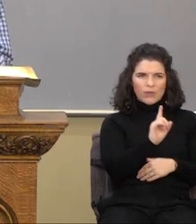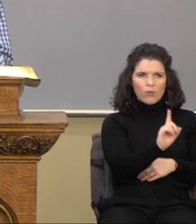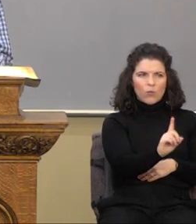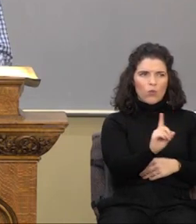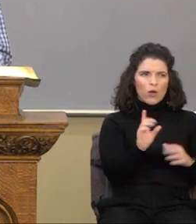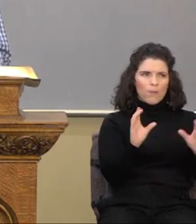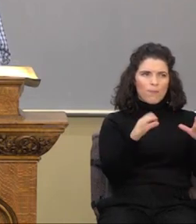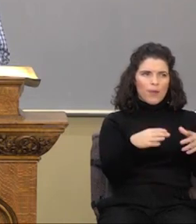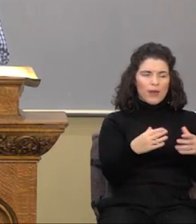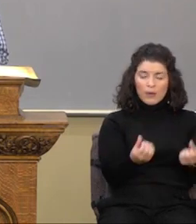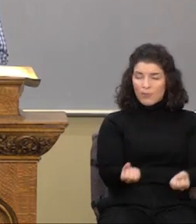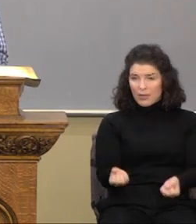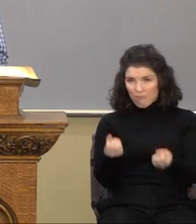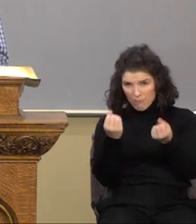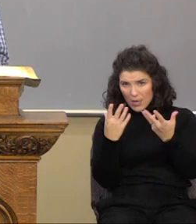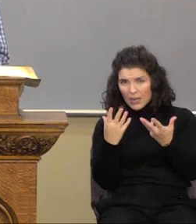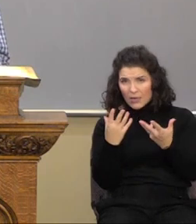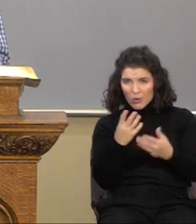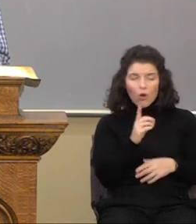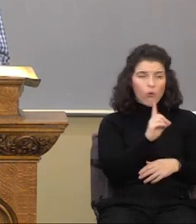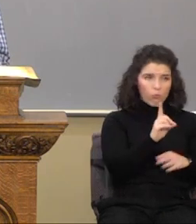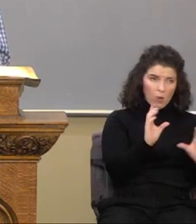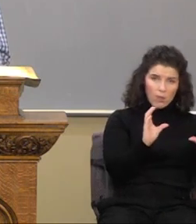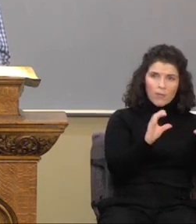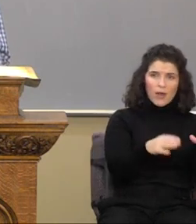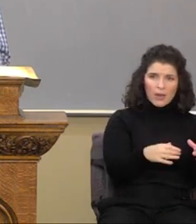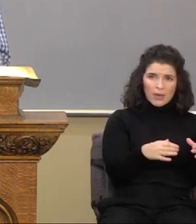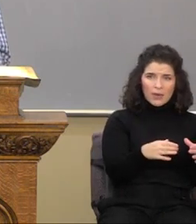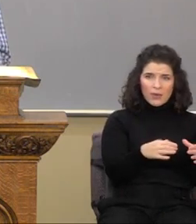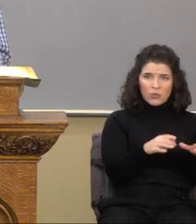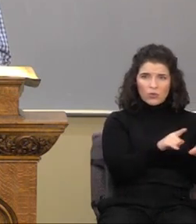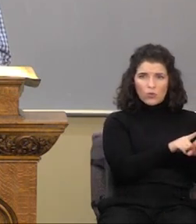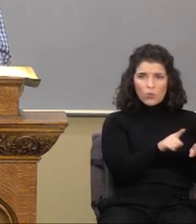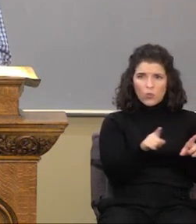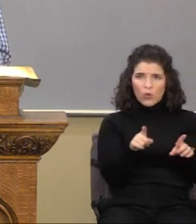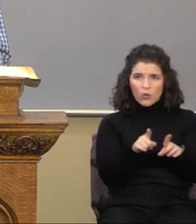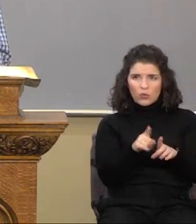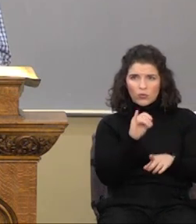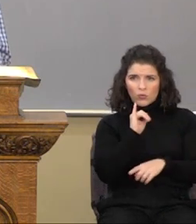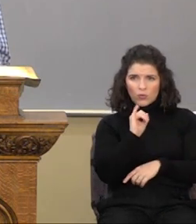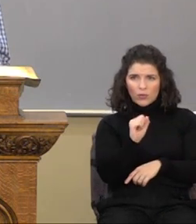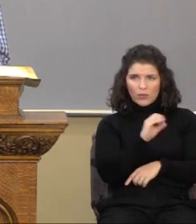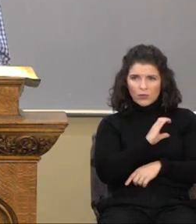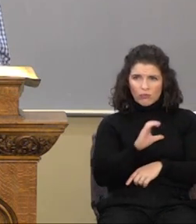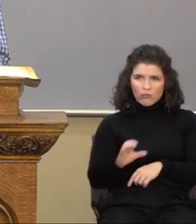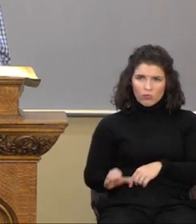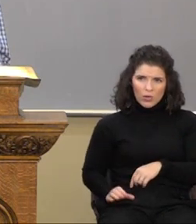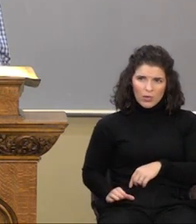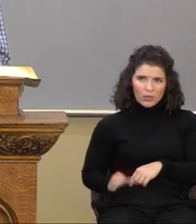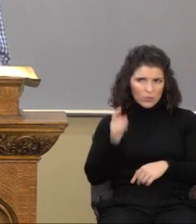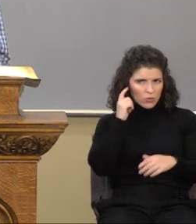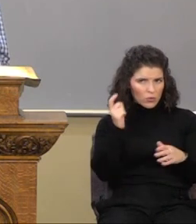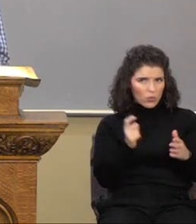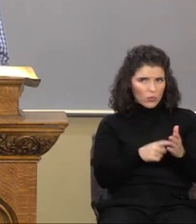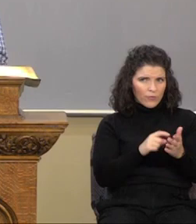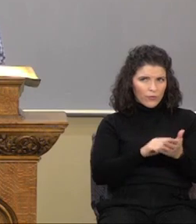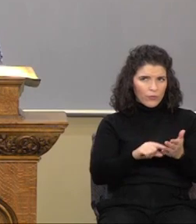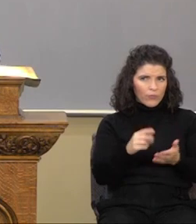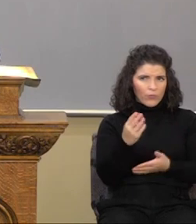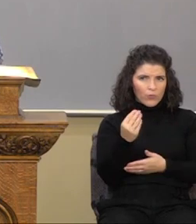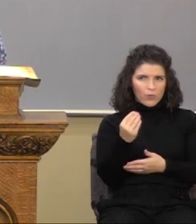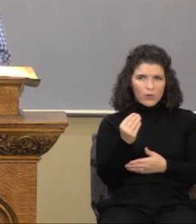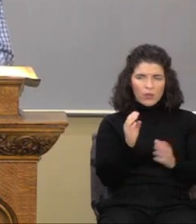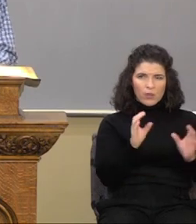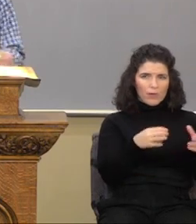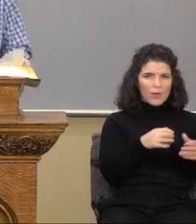body being many are one body. So also is Christ. Notice verse 14. For the body